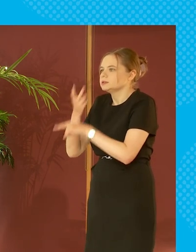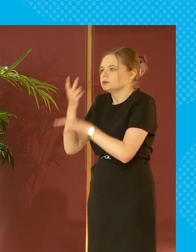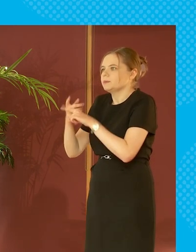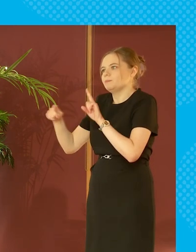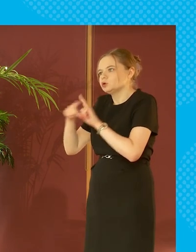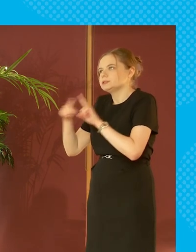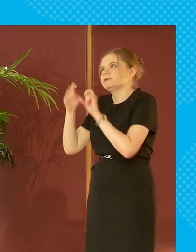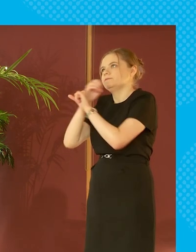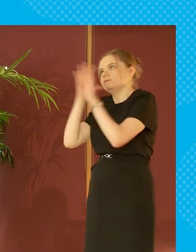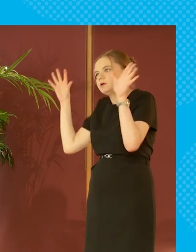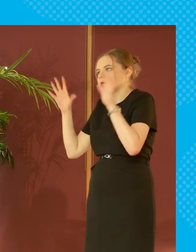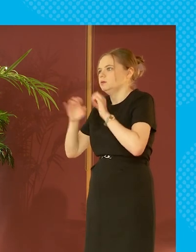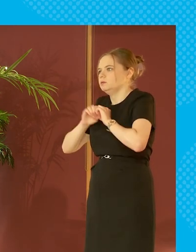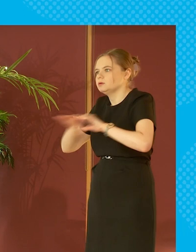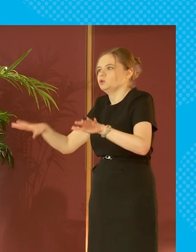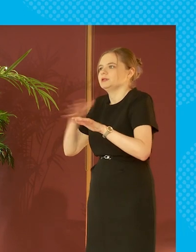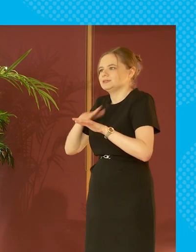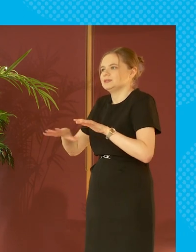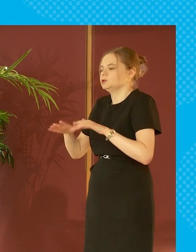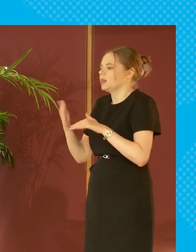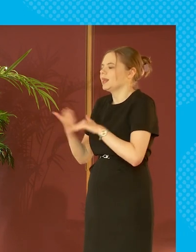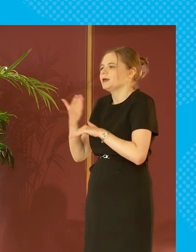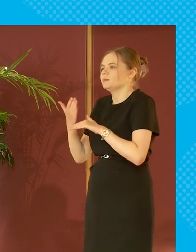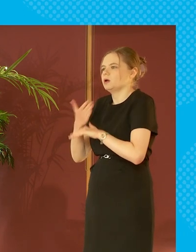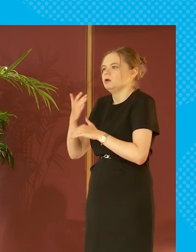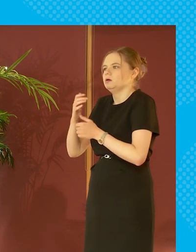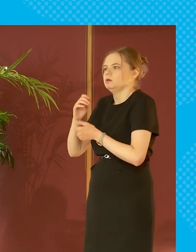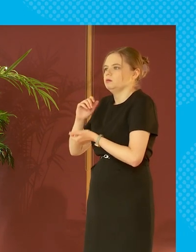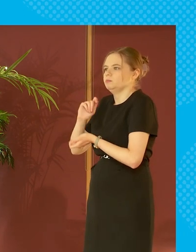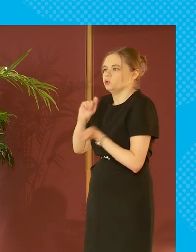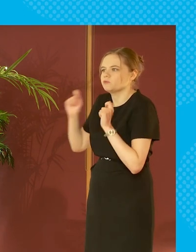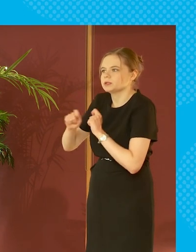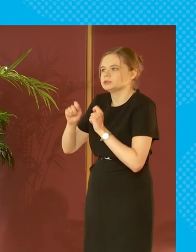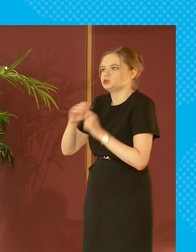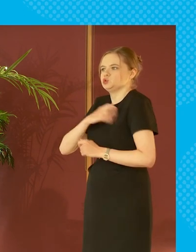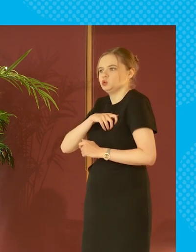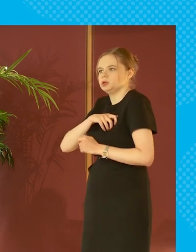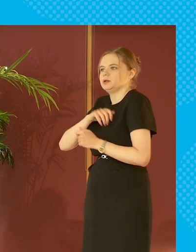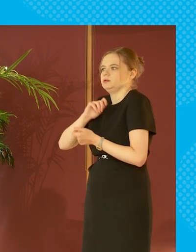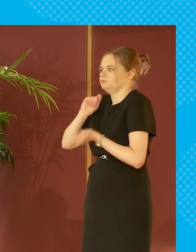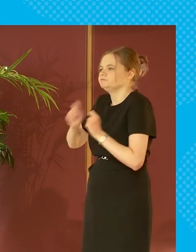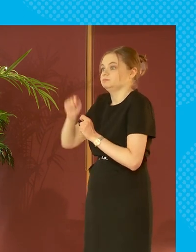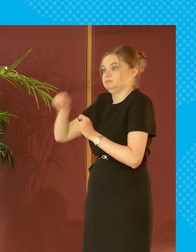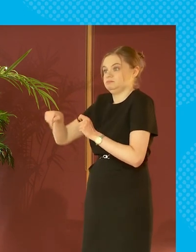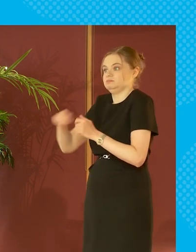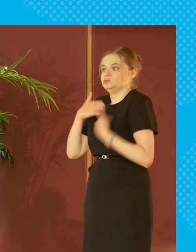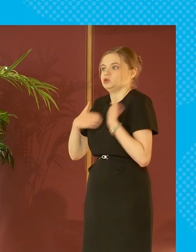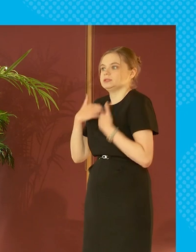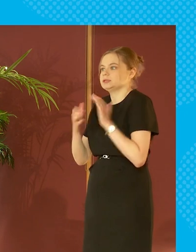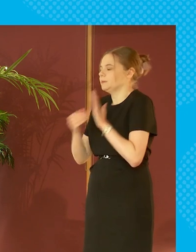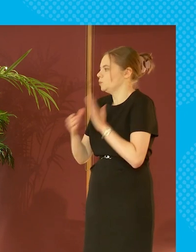about that more positive vision for it could be in like the labor movement in the sense of the union movement is an interesting example